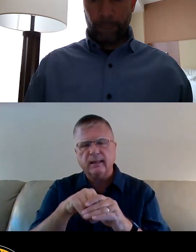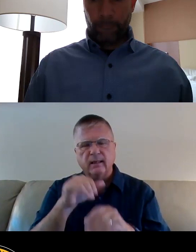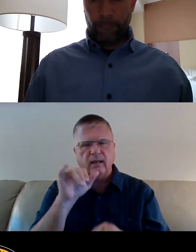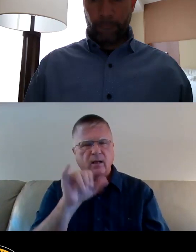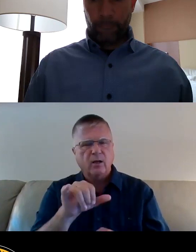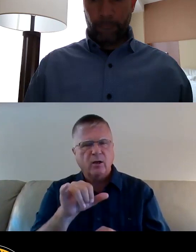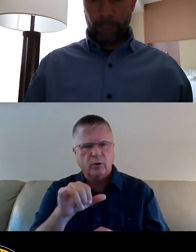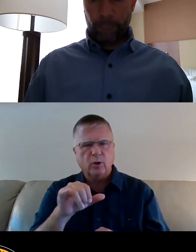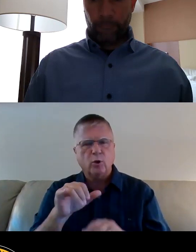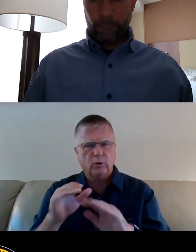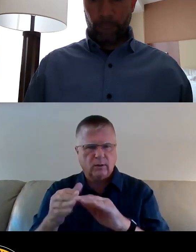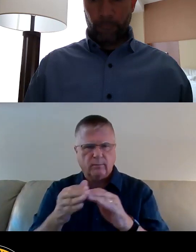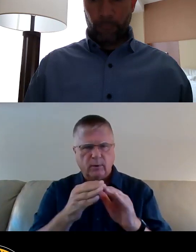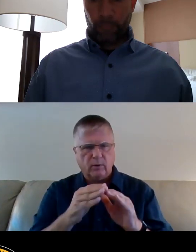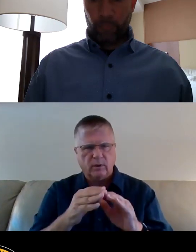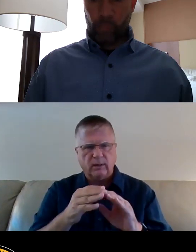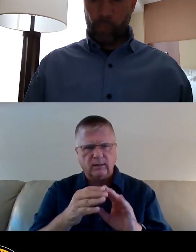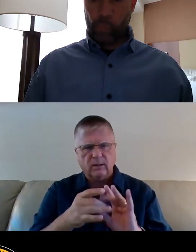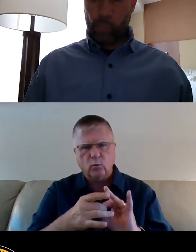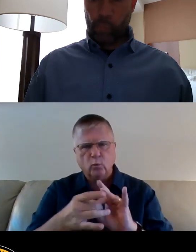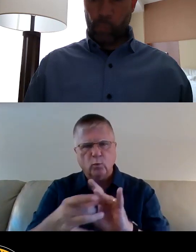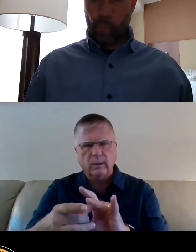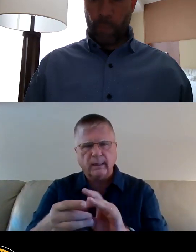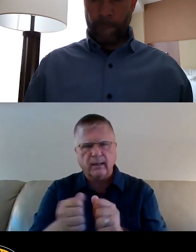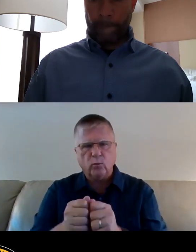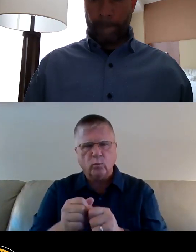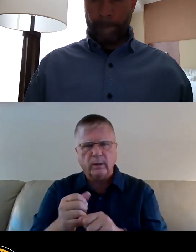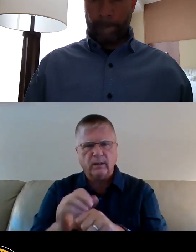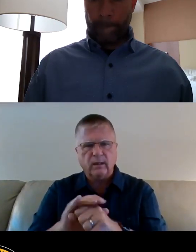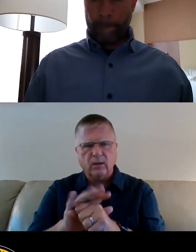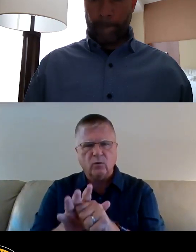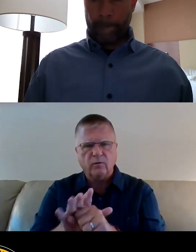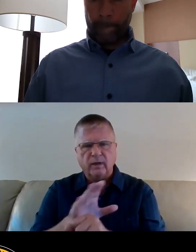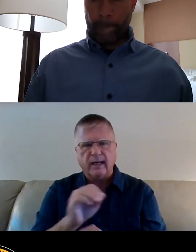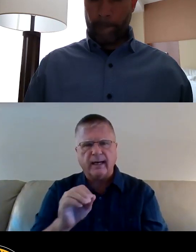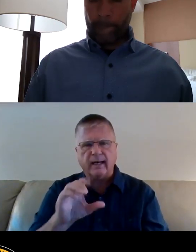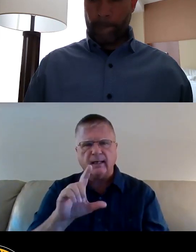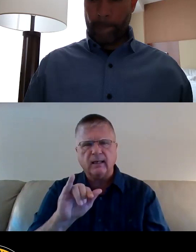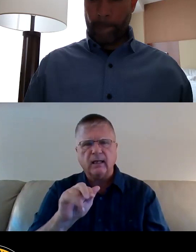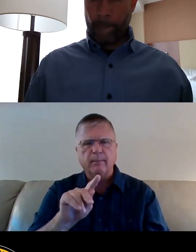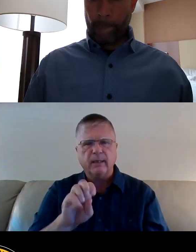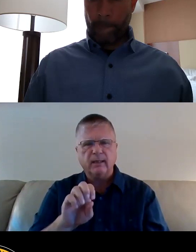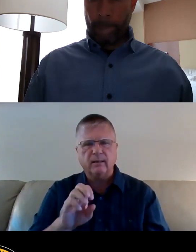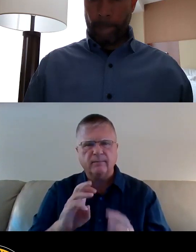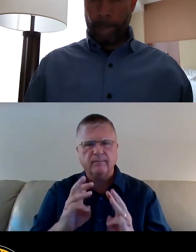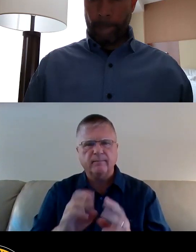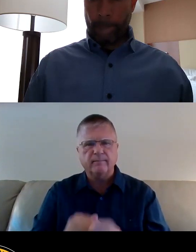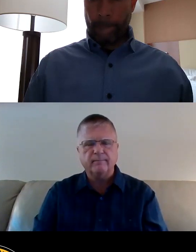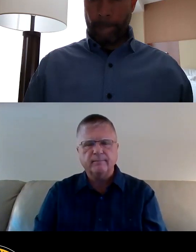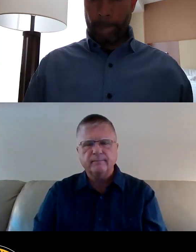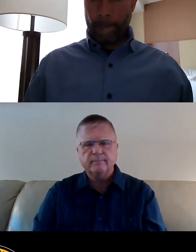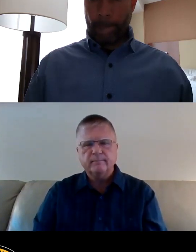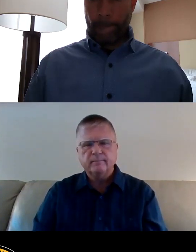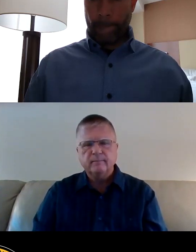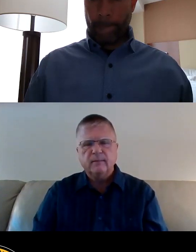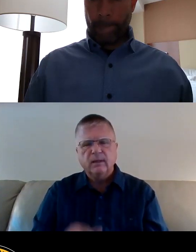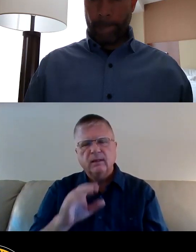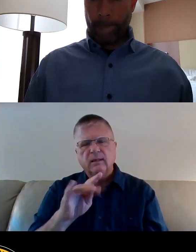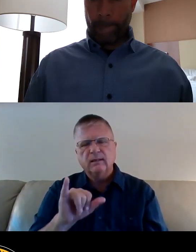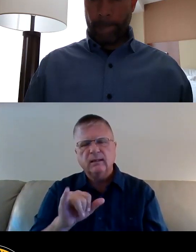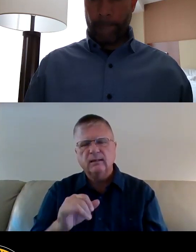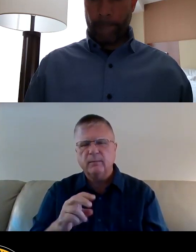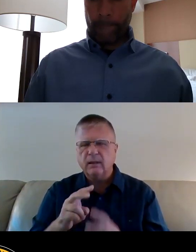communities as it relates to COVID and climate. The city has been in a very